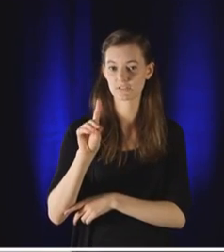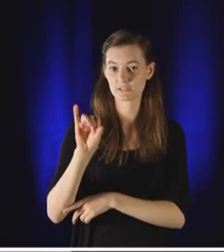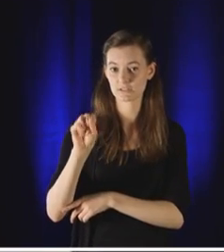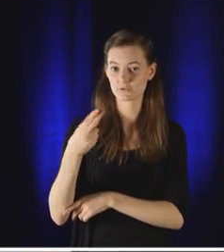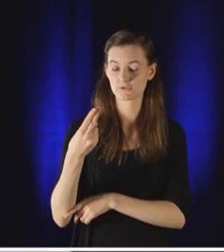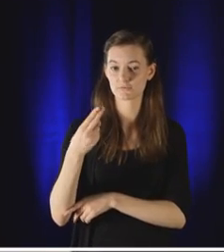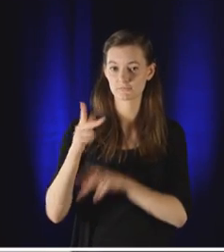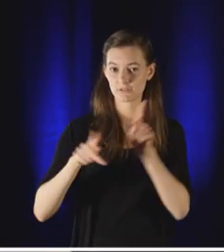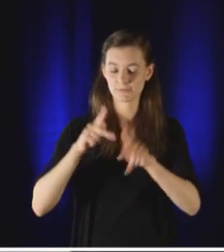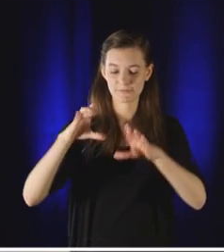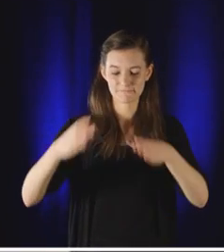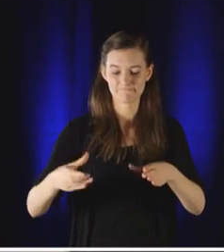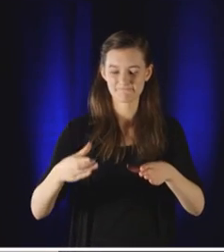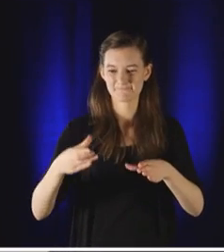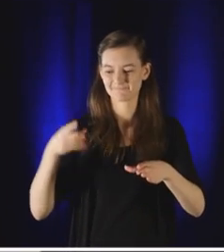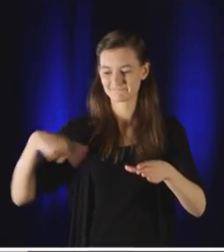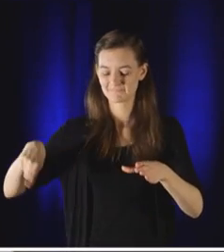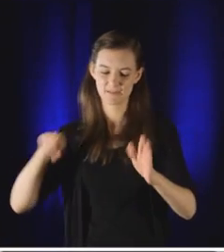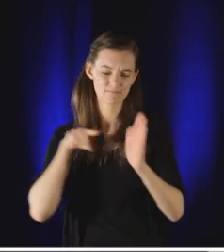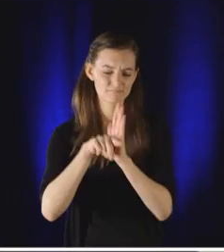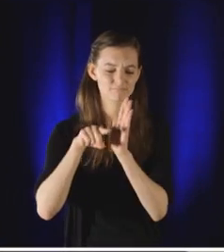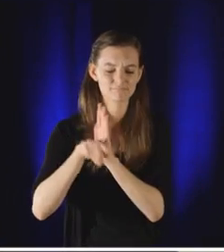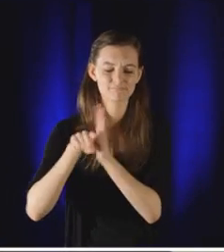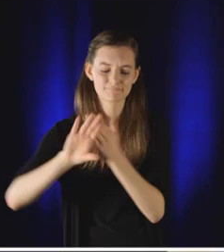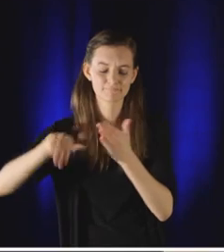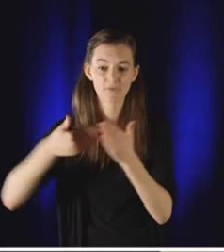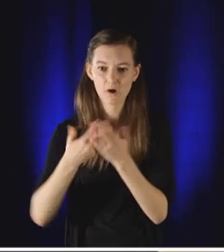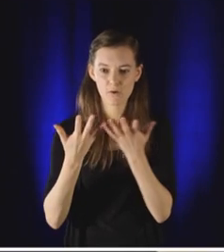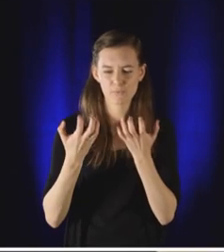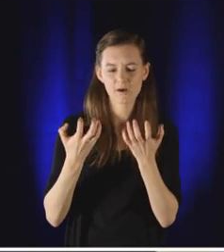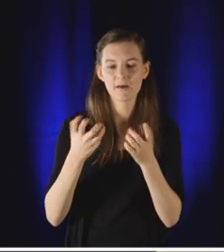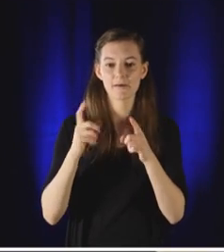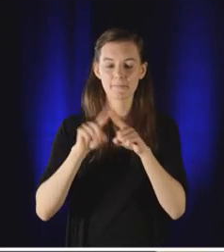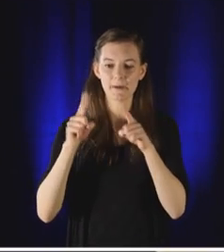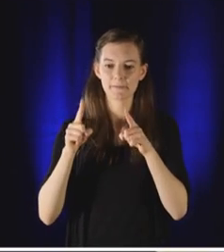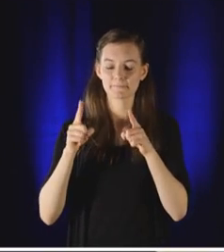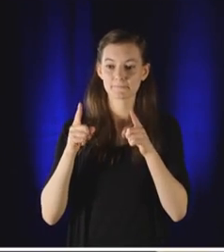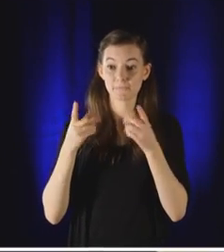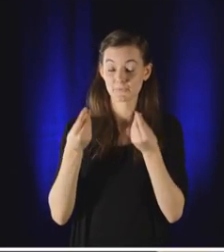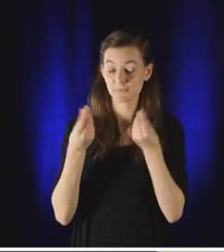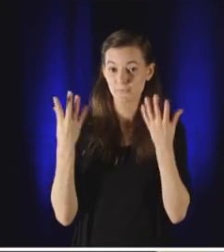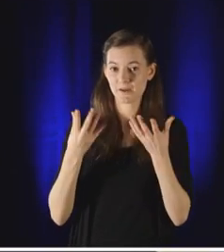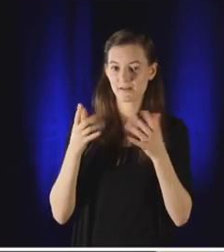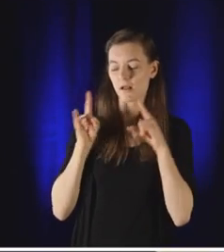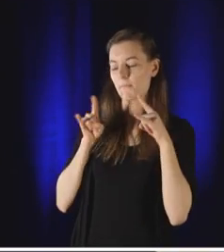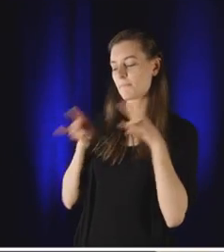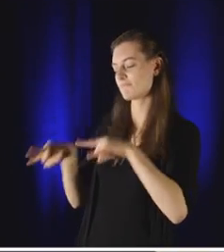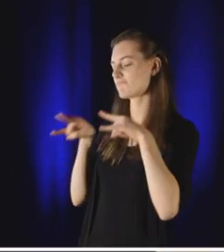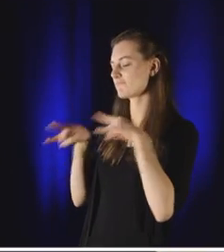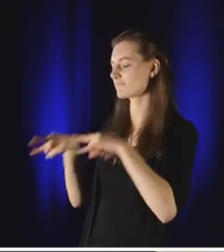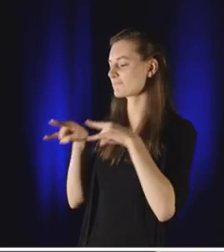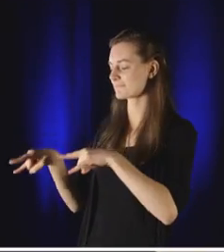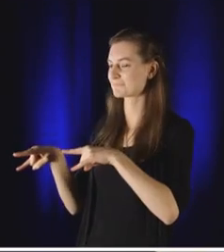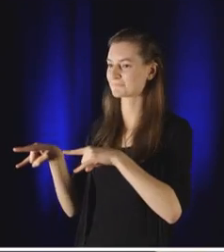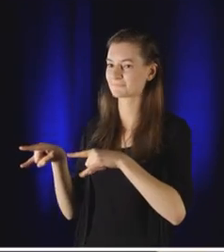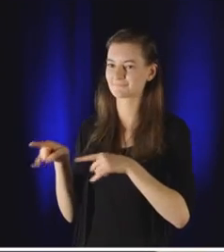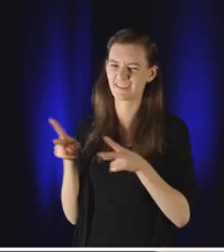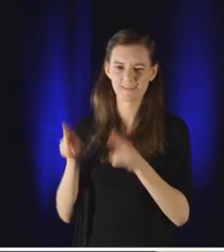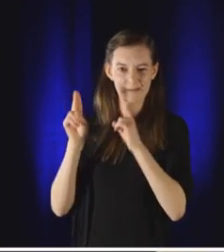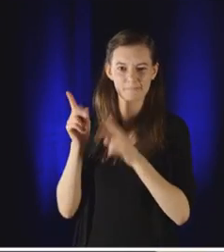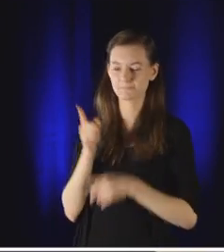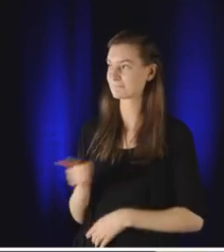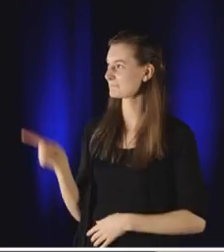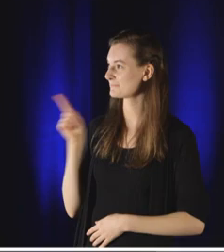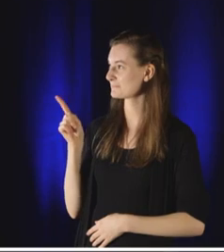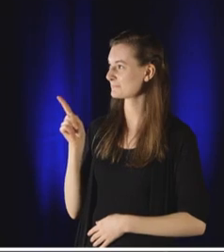Kurdish people have been targeted by ISIS for genocide, some of them have responded by mocking ISIS in return, and it's